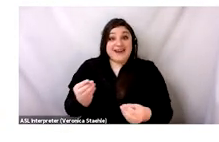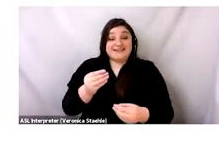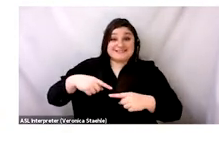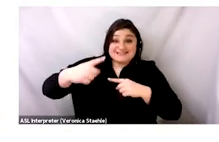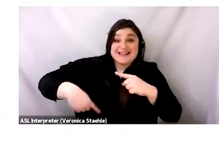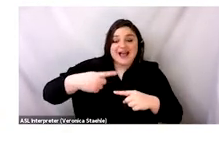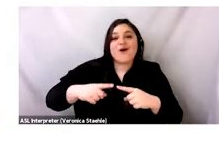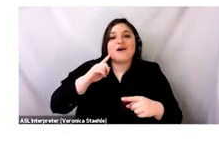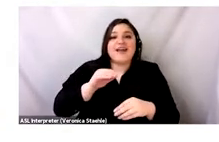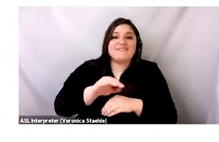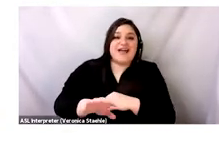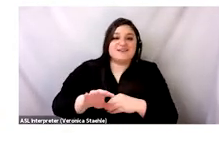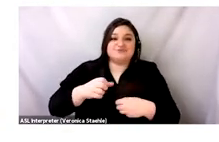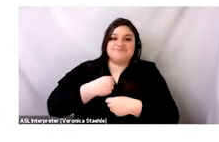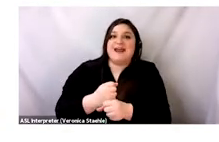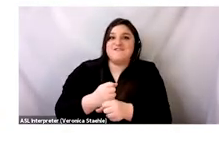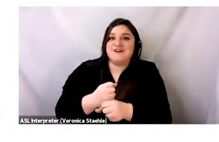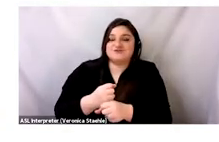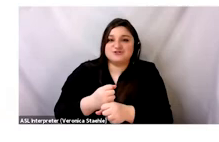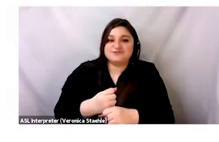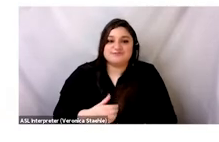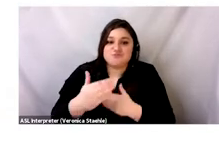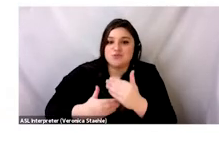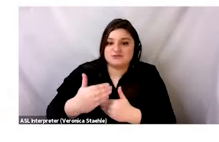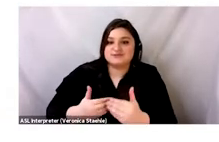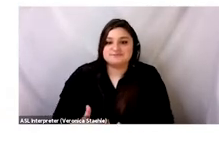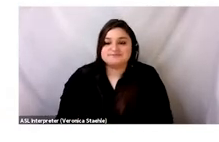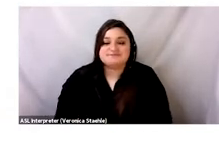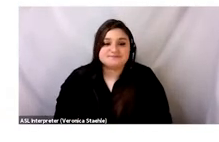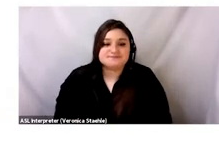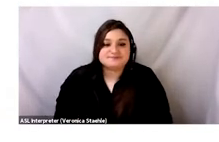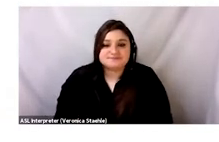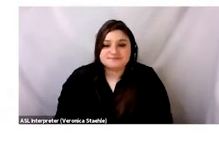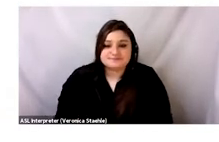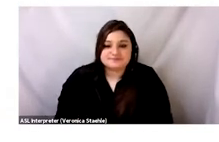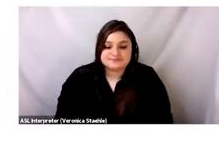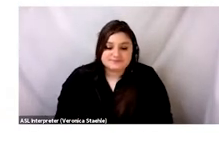depress the local textile and fashion industry. And Sammy and Chloe will speak a little bit about that.